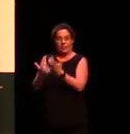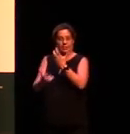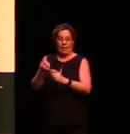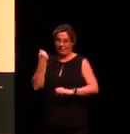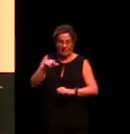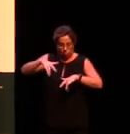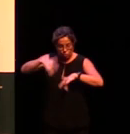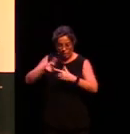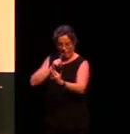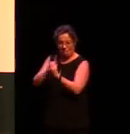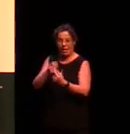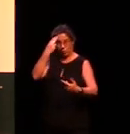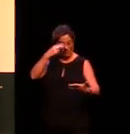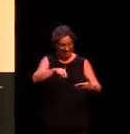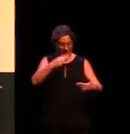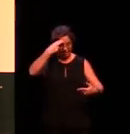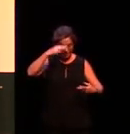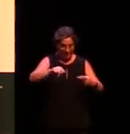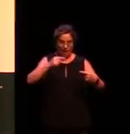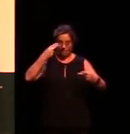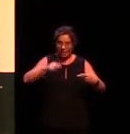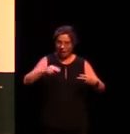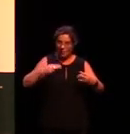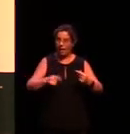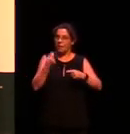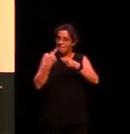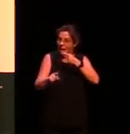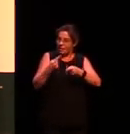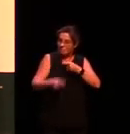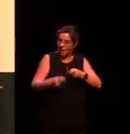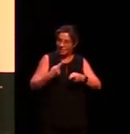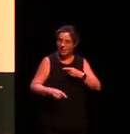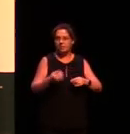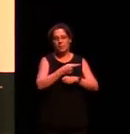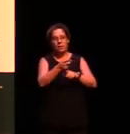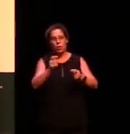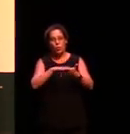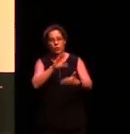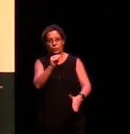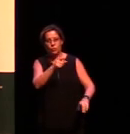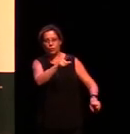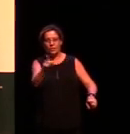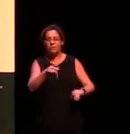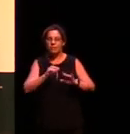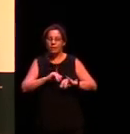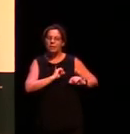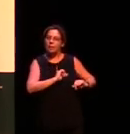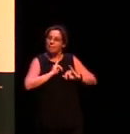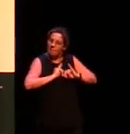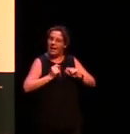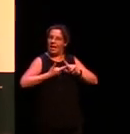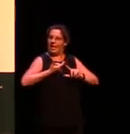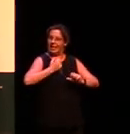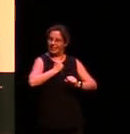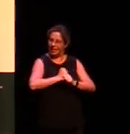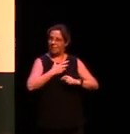And still ace it. So I probably shouldn't be telling that story in a room full of students to give bad examples, but maybe you can